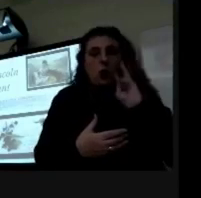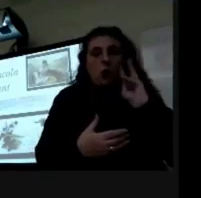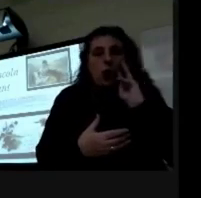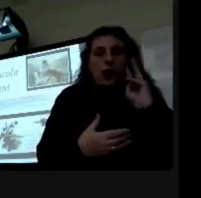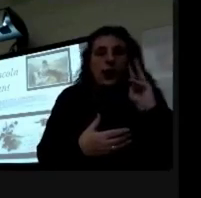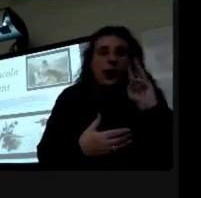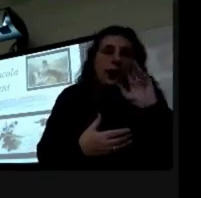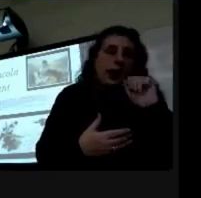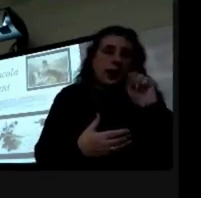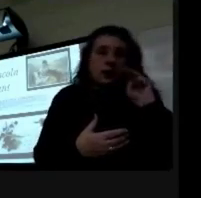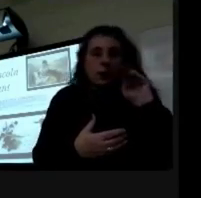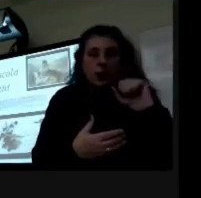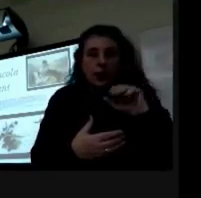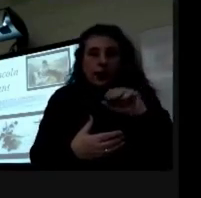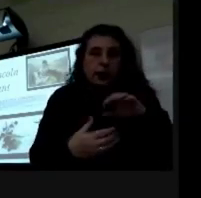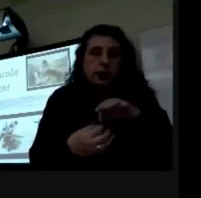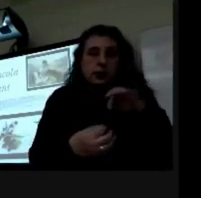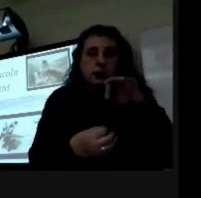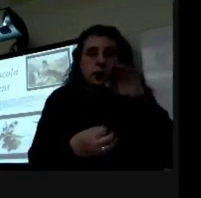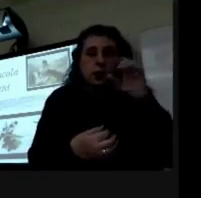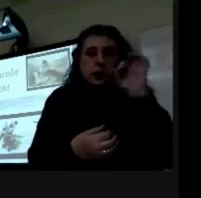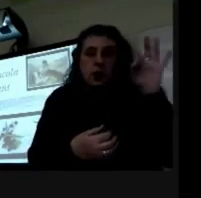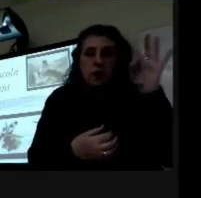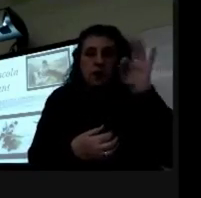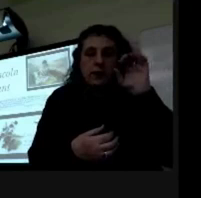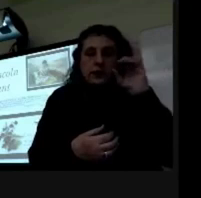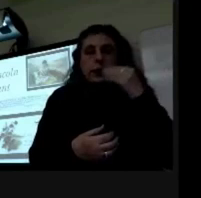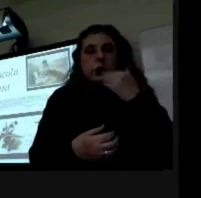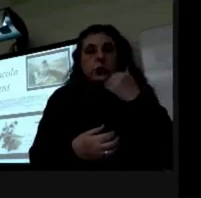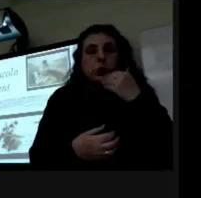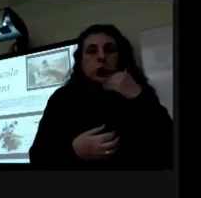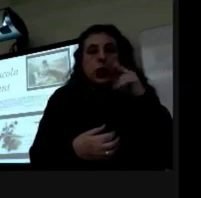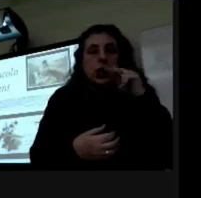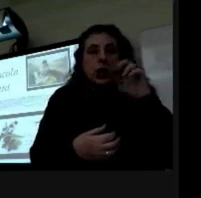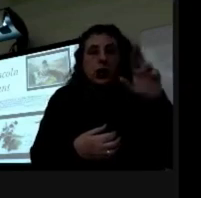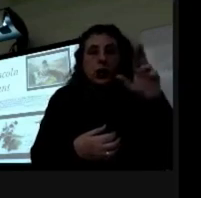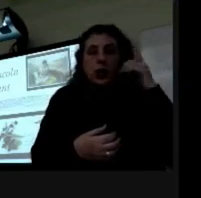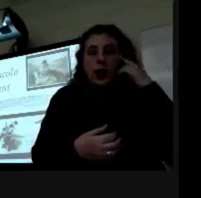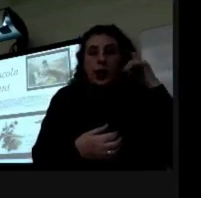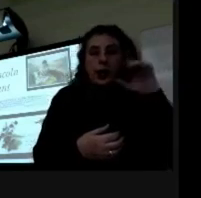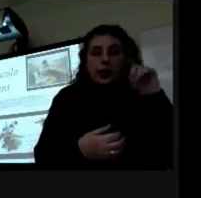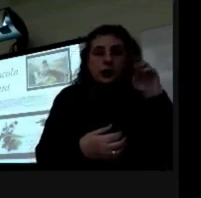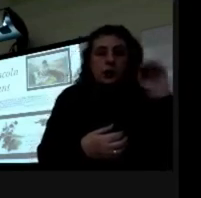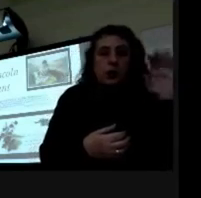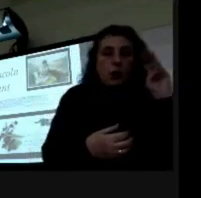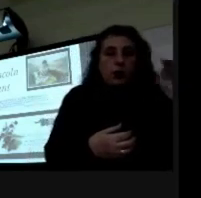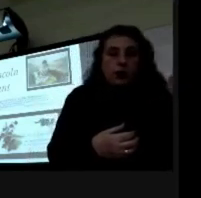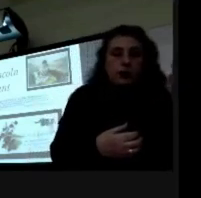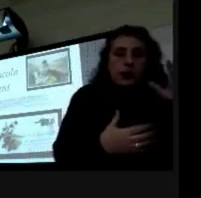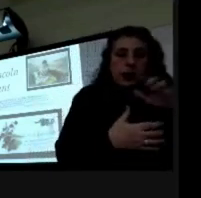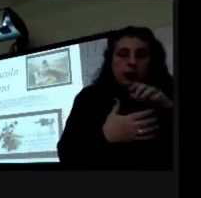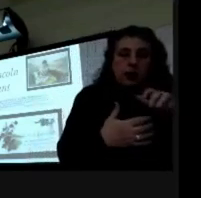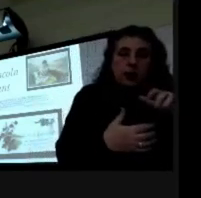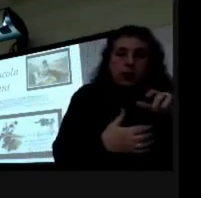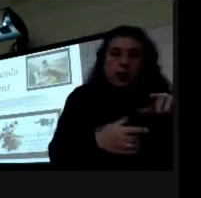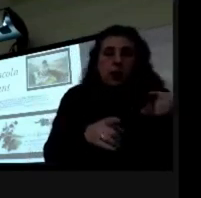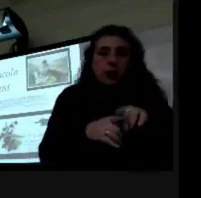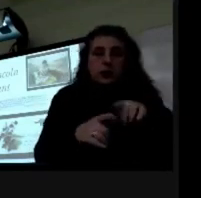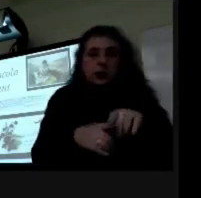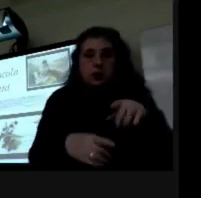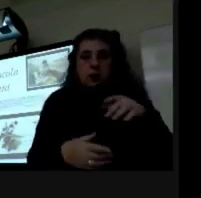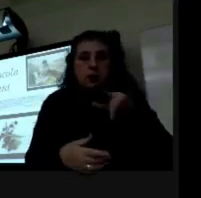and then they bought some patent medicines called pain extractor whiskers balsam wild cherry and james